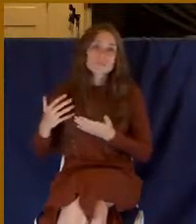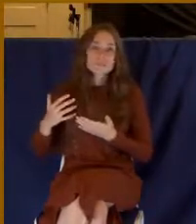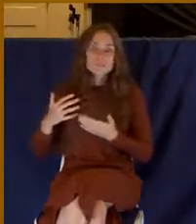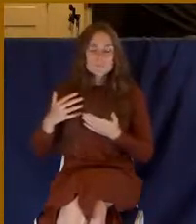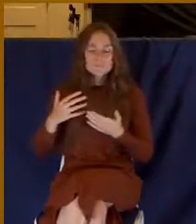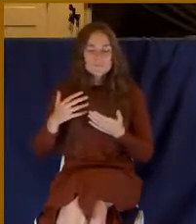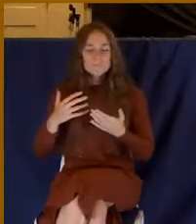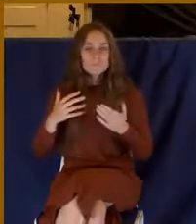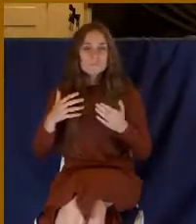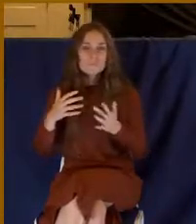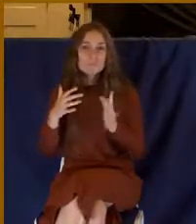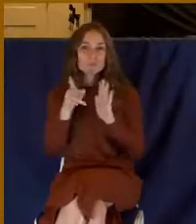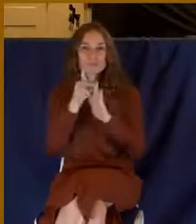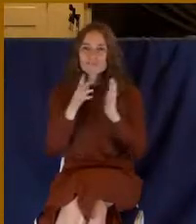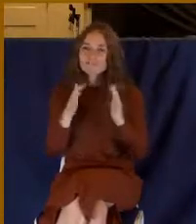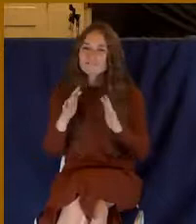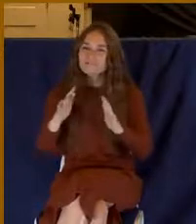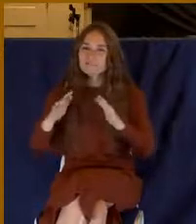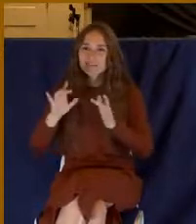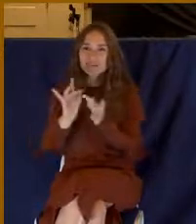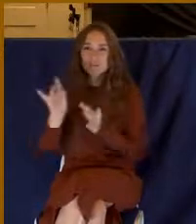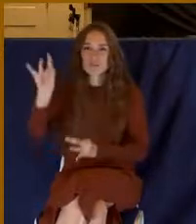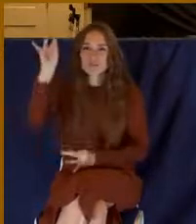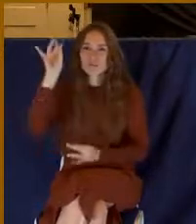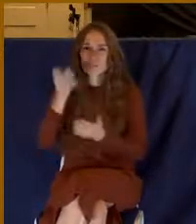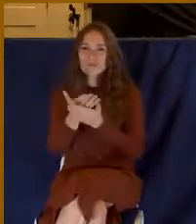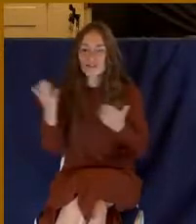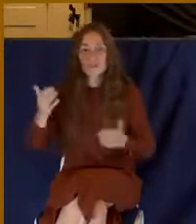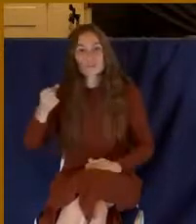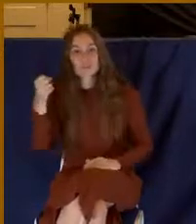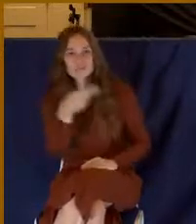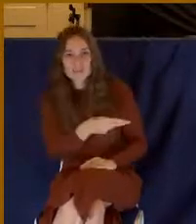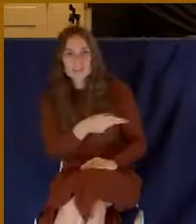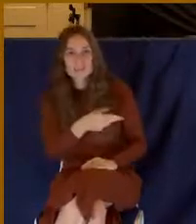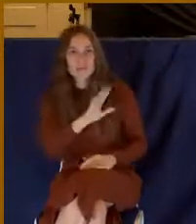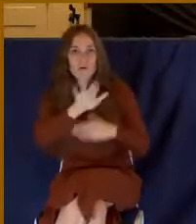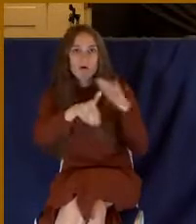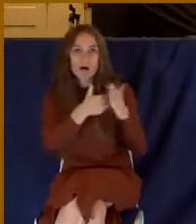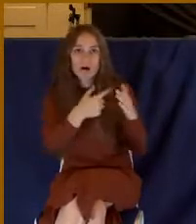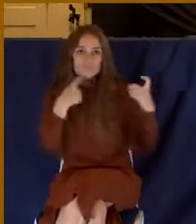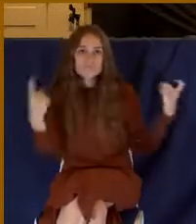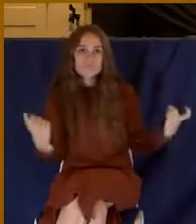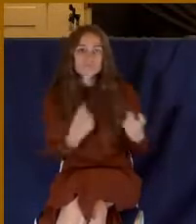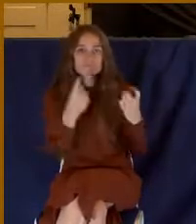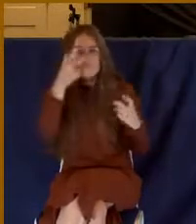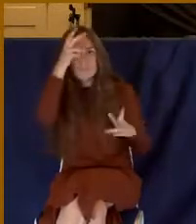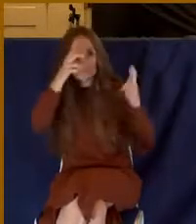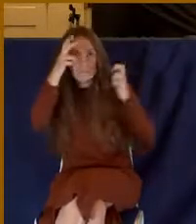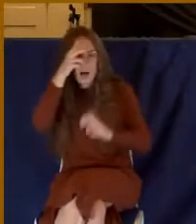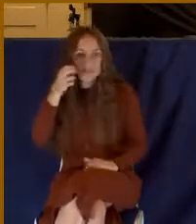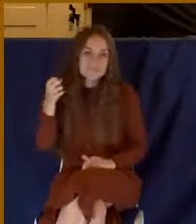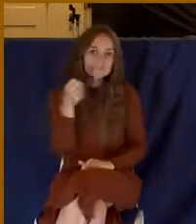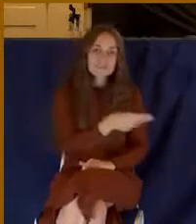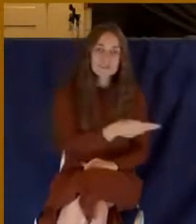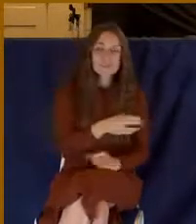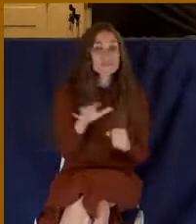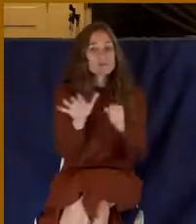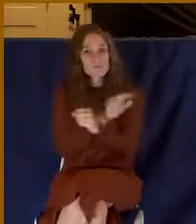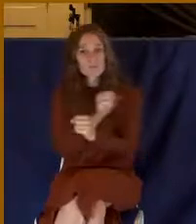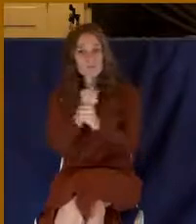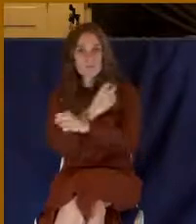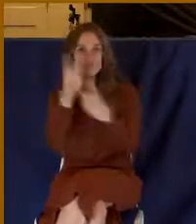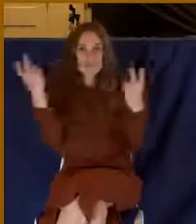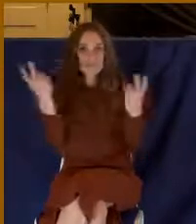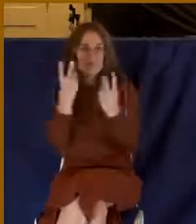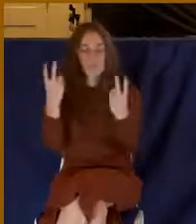show of them openly, triumphing over them in it. This is total victory. Now, remember, I told you that